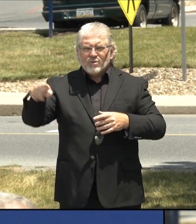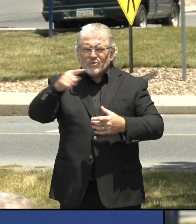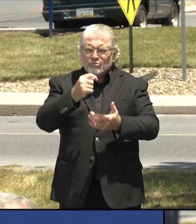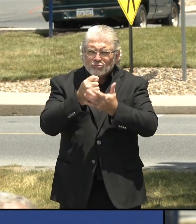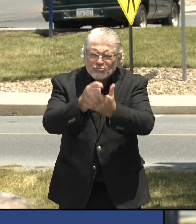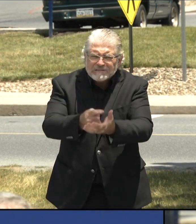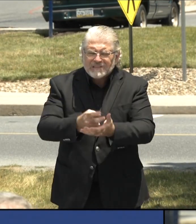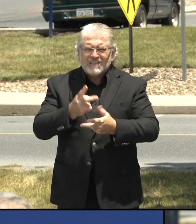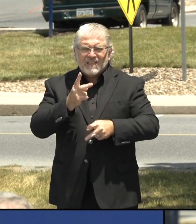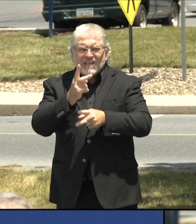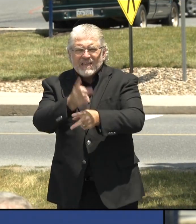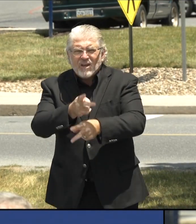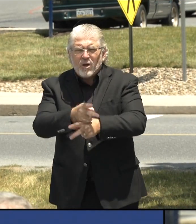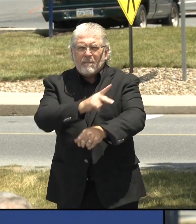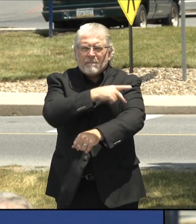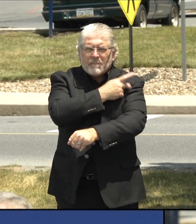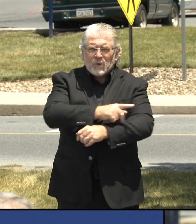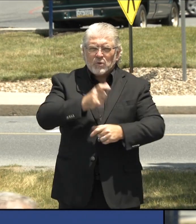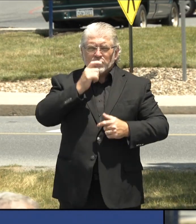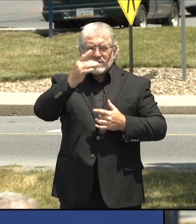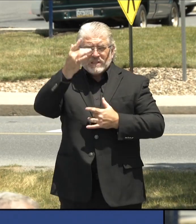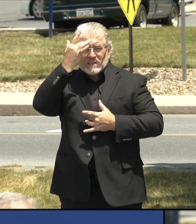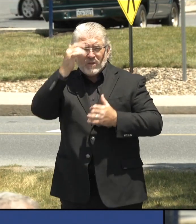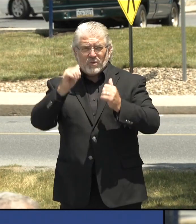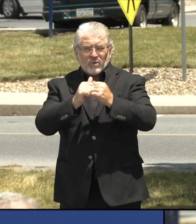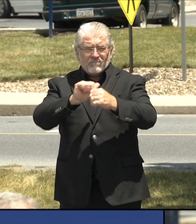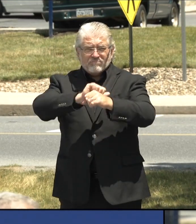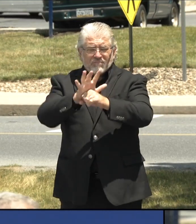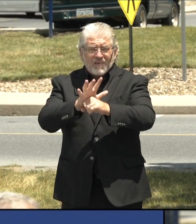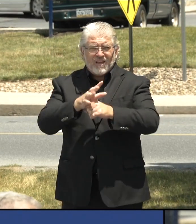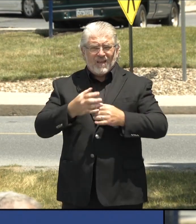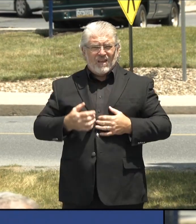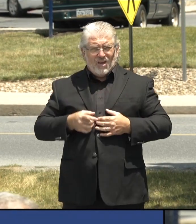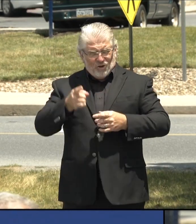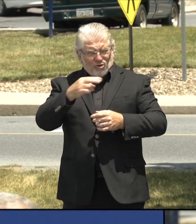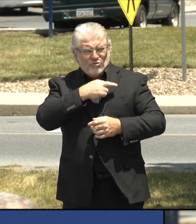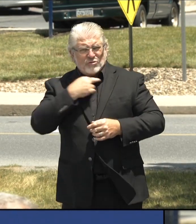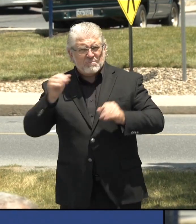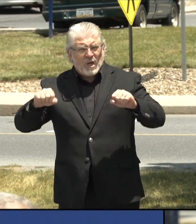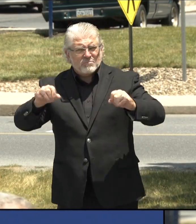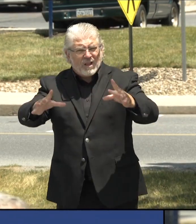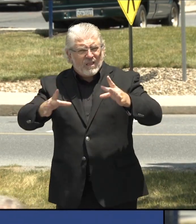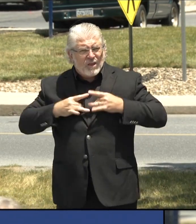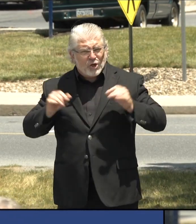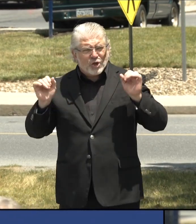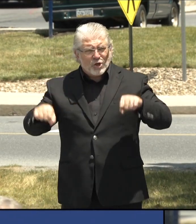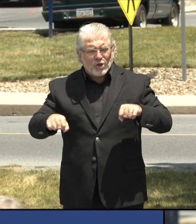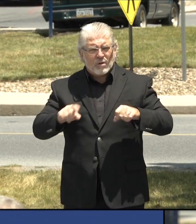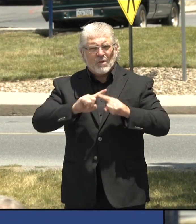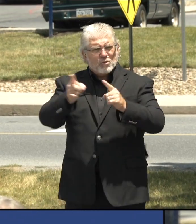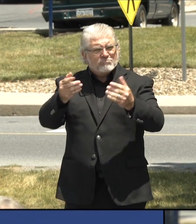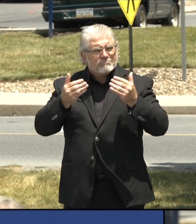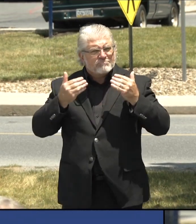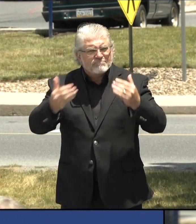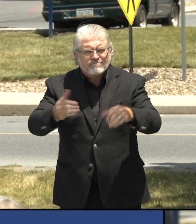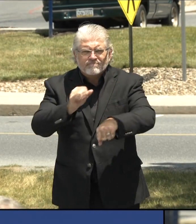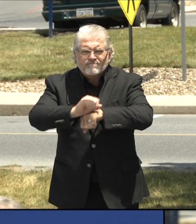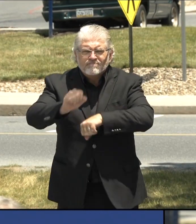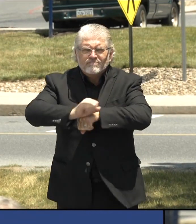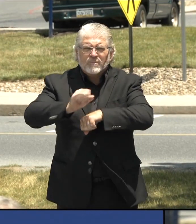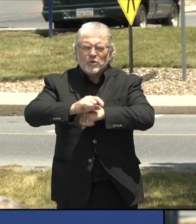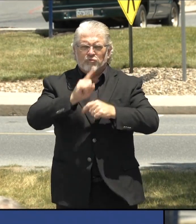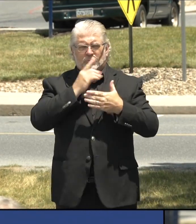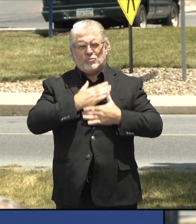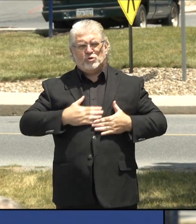taken risks to do that. You've been on the front lines, and all of us really appreciate that. So thank you.